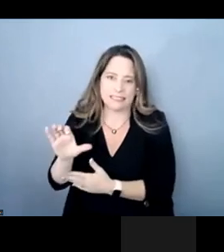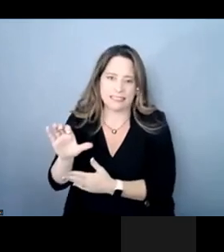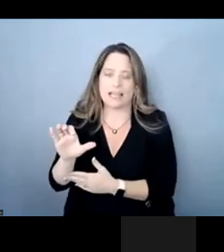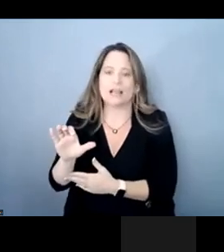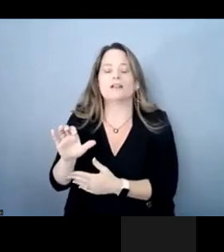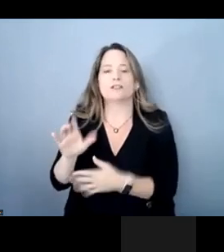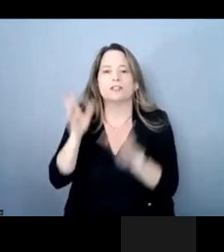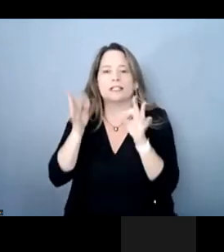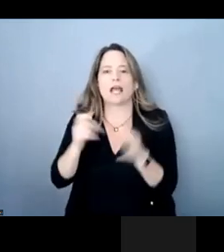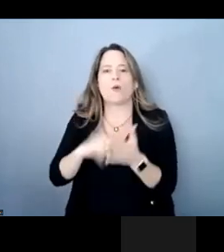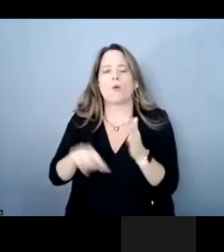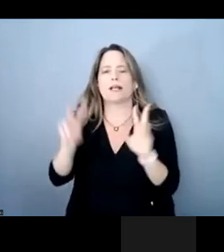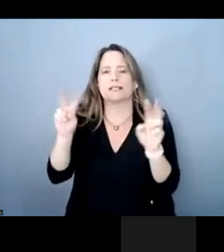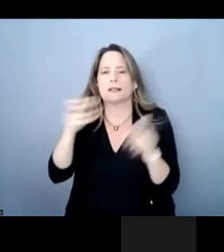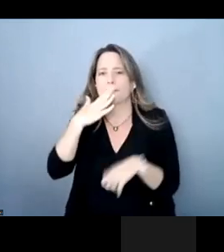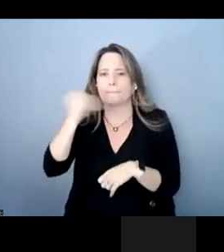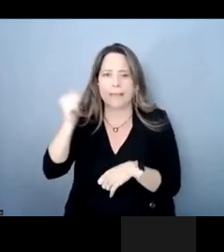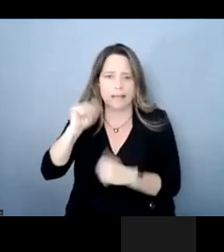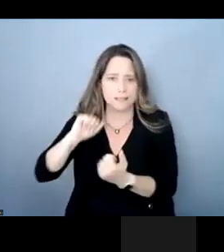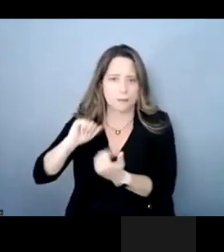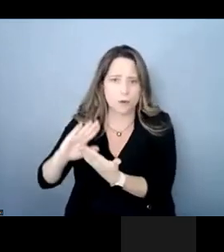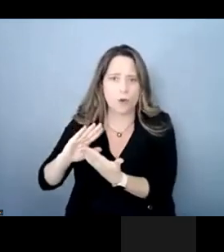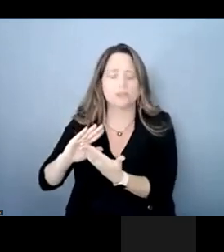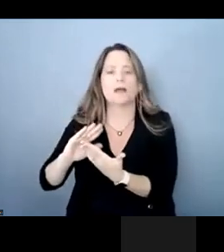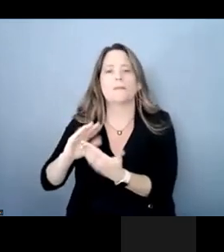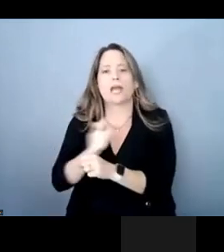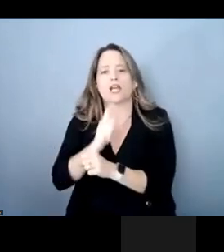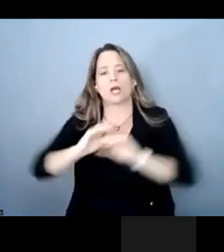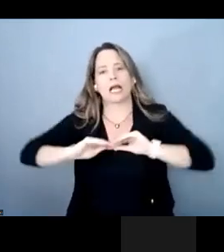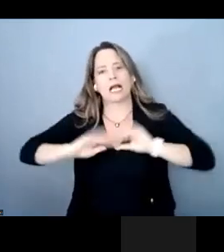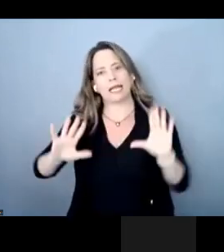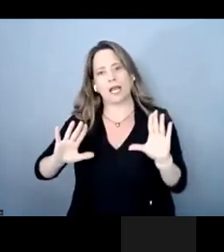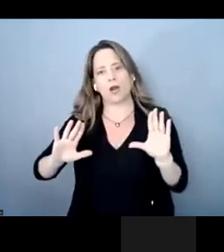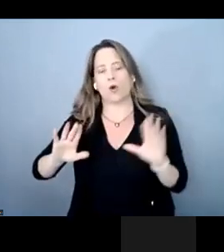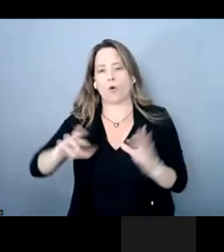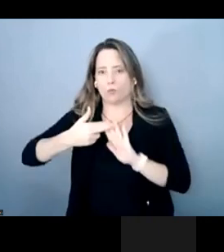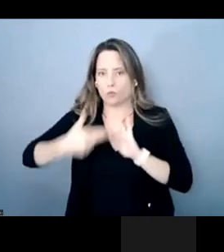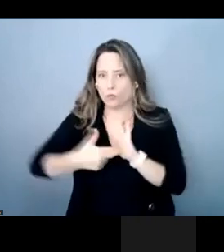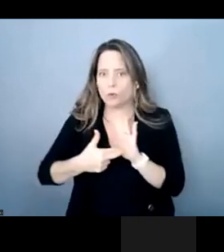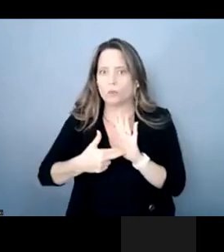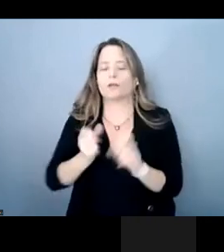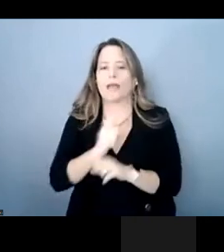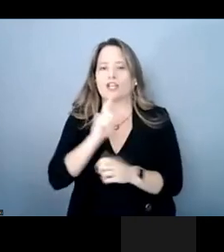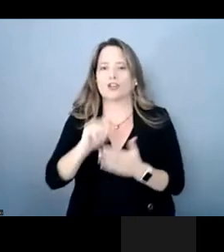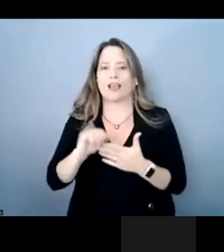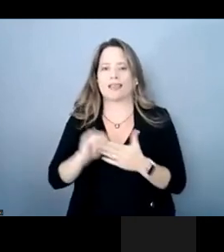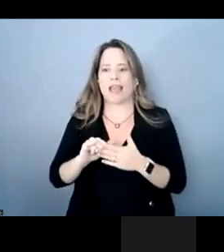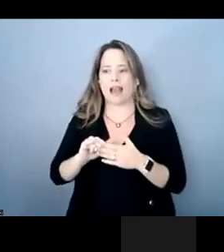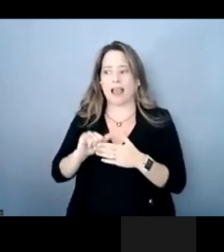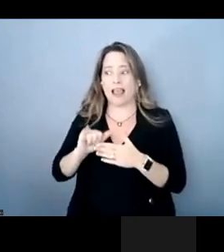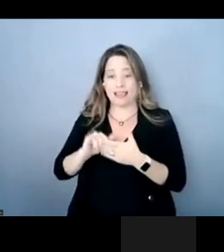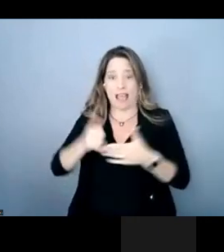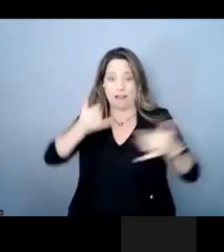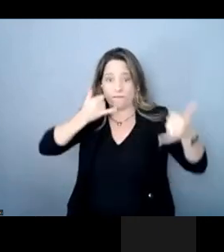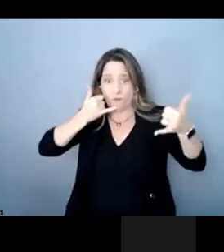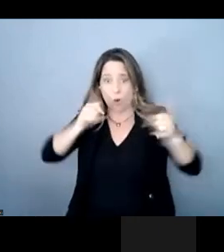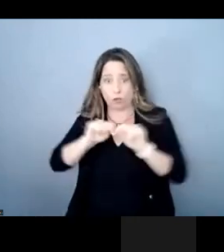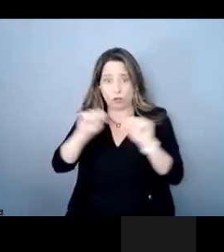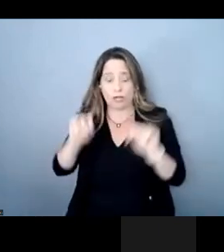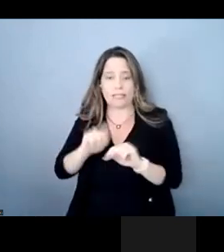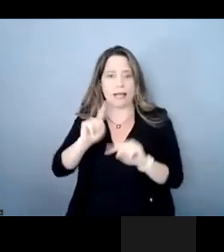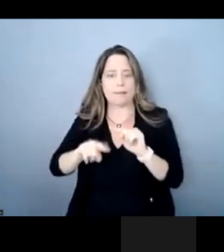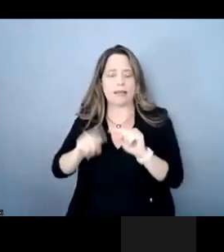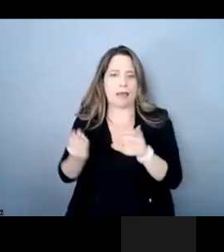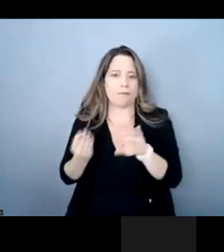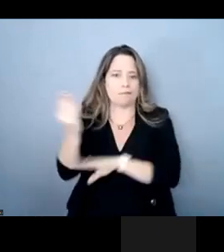there are strict bright line rules that would never allow a transcript to be admitted into a court of law the